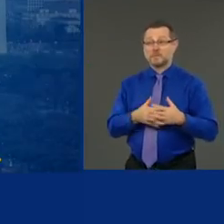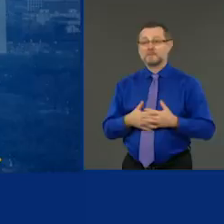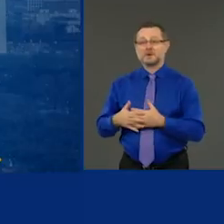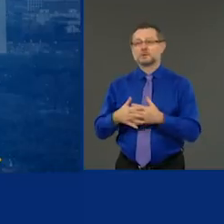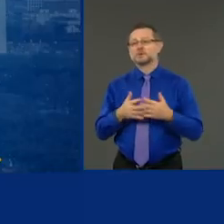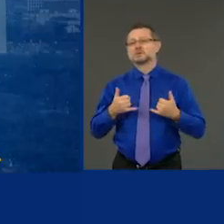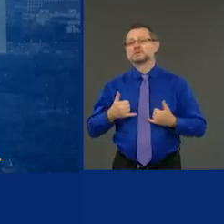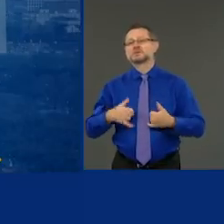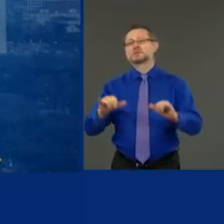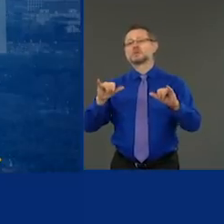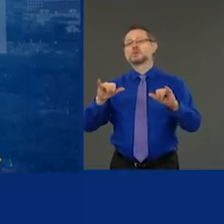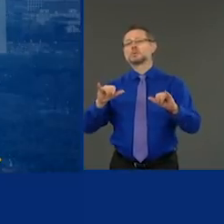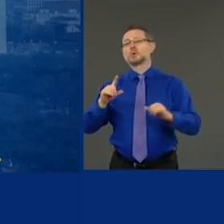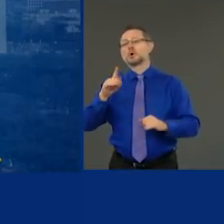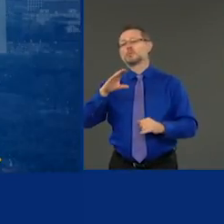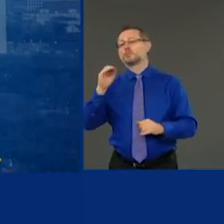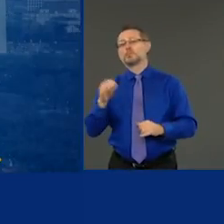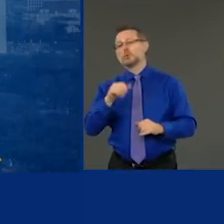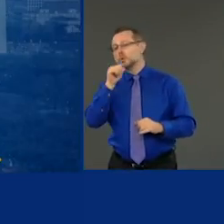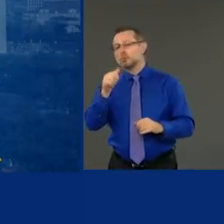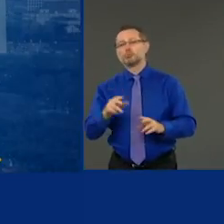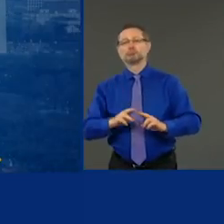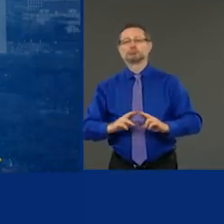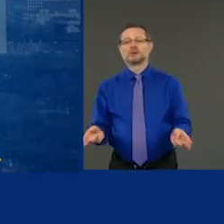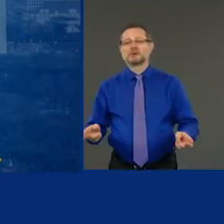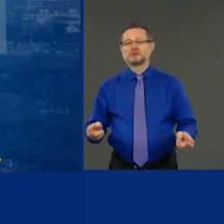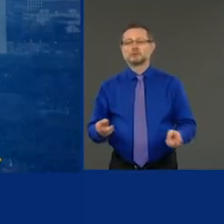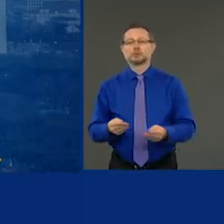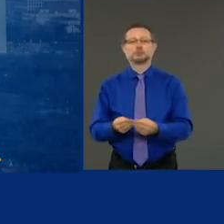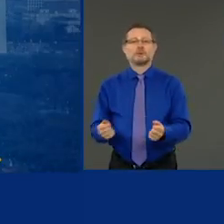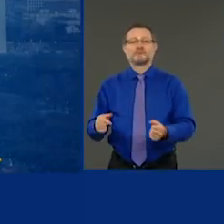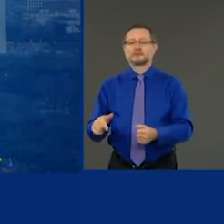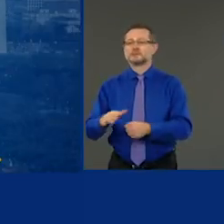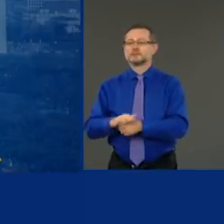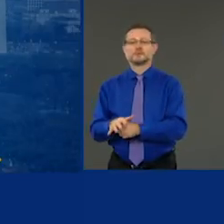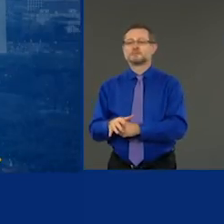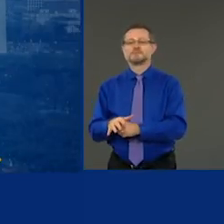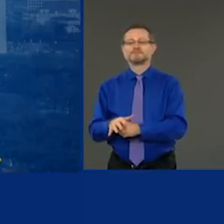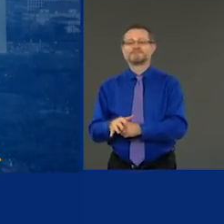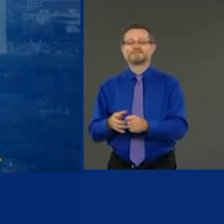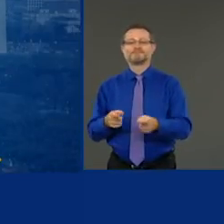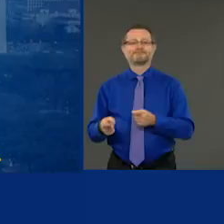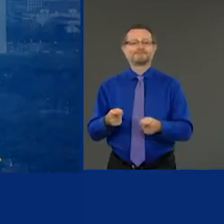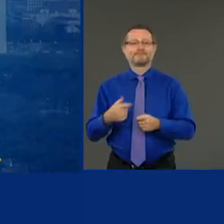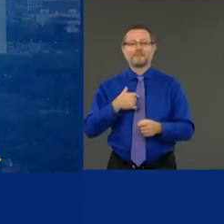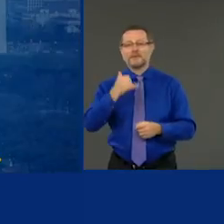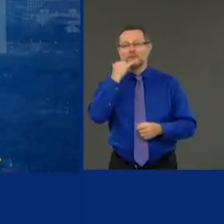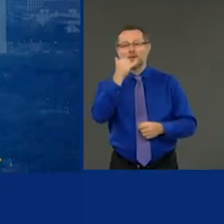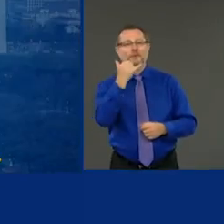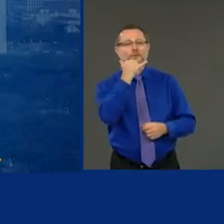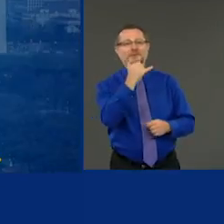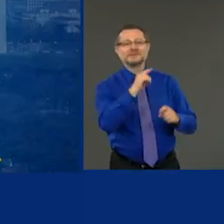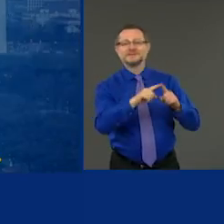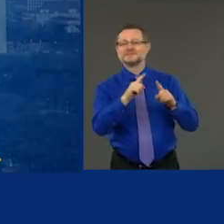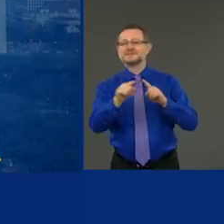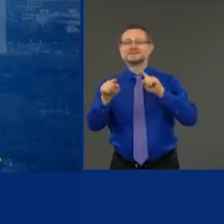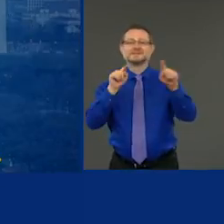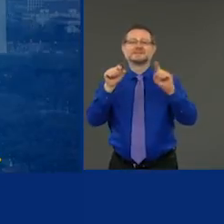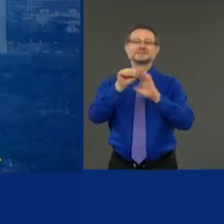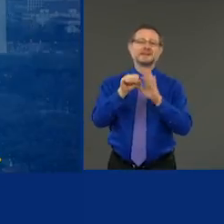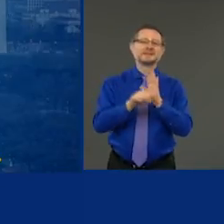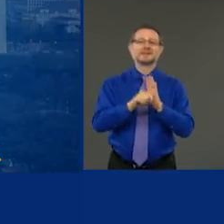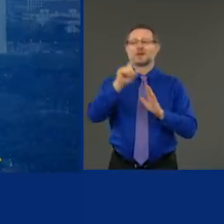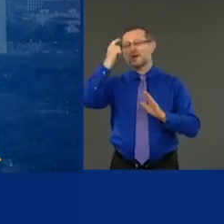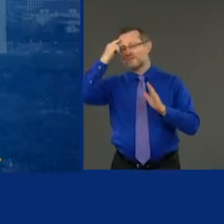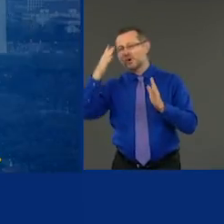unprepared to deal with this. Been talking to other states and, and mayors and governors about testing.